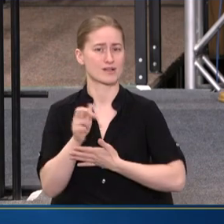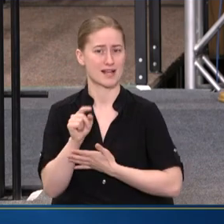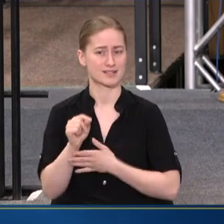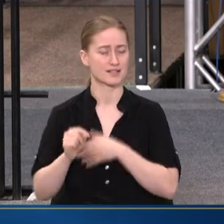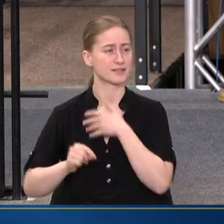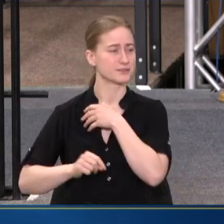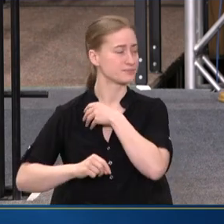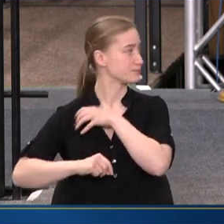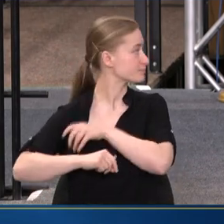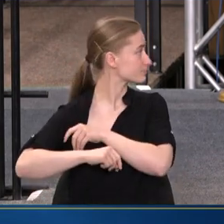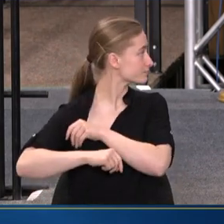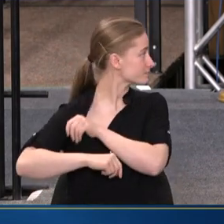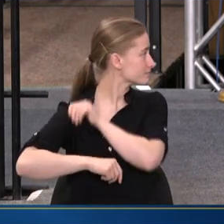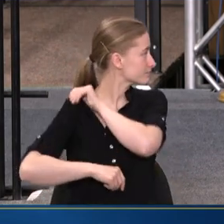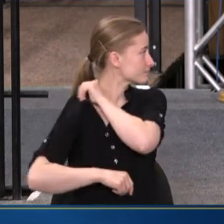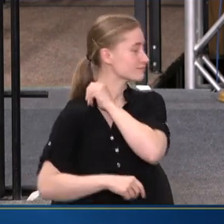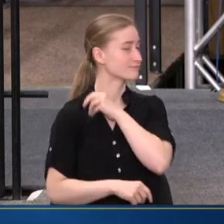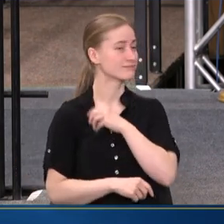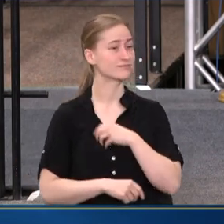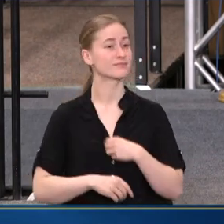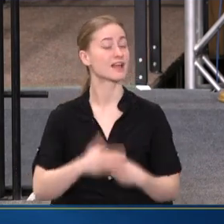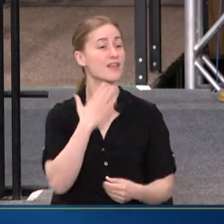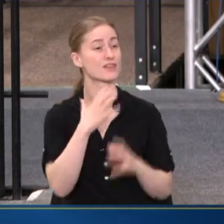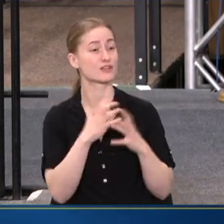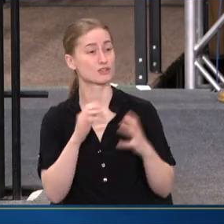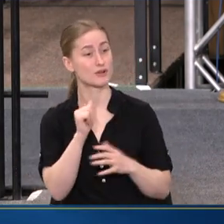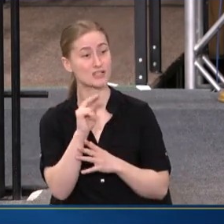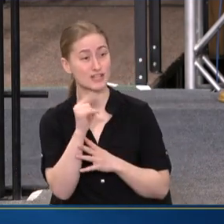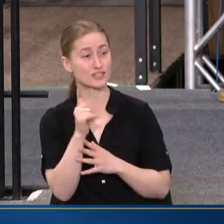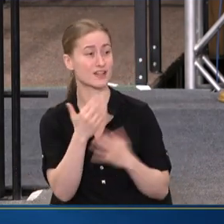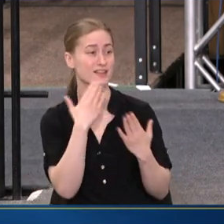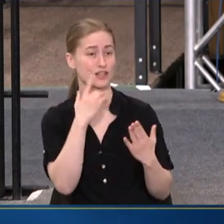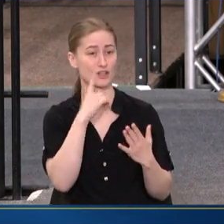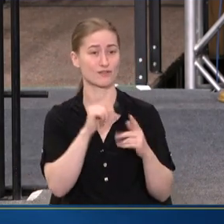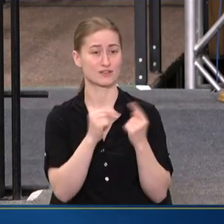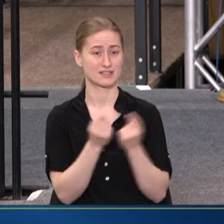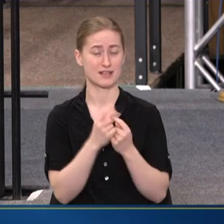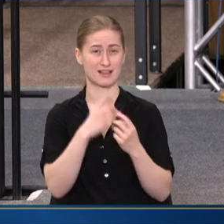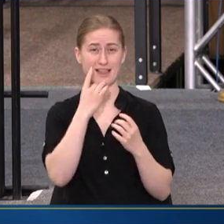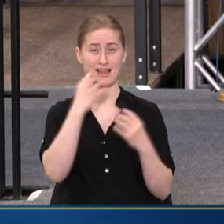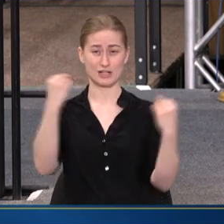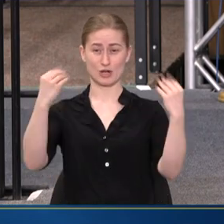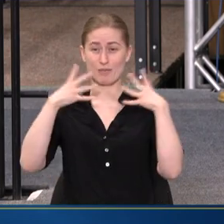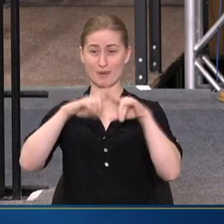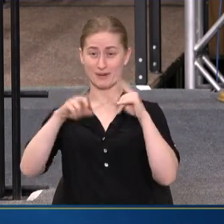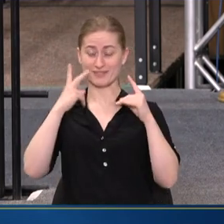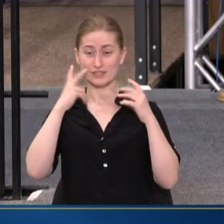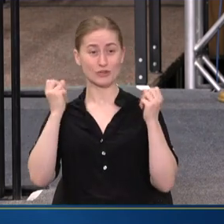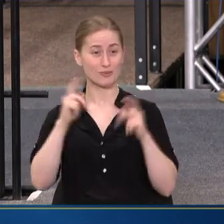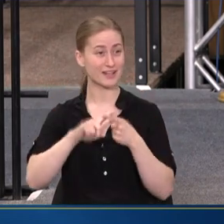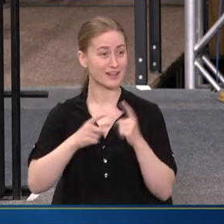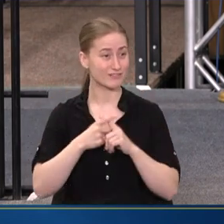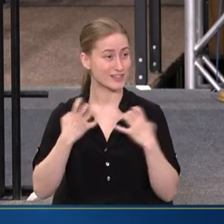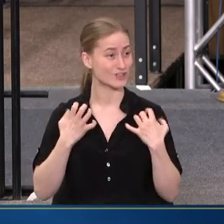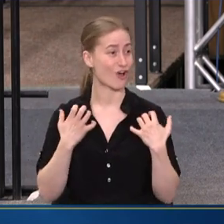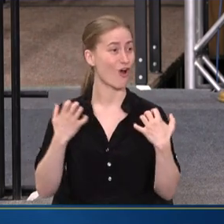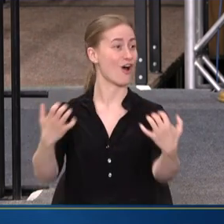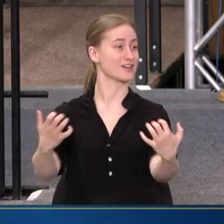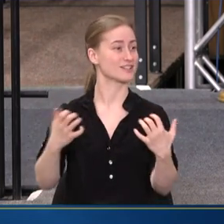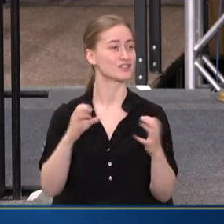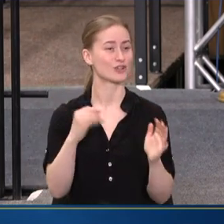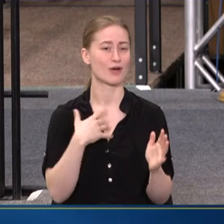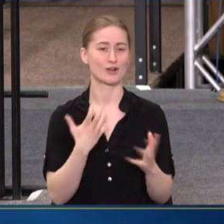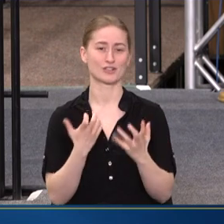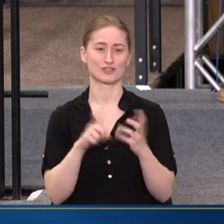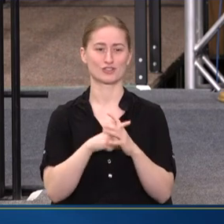THANKS SO MUCH, ANGELA AND THANK YOU AND THE TEAM FOR ORGANIZING TODAY. THE LIGHTS ARE BRIGHT BUT I SEE SO MANY FRIENDS IN THE AUDIENCE. AND SO I